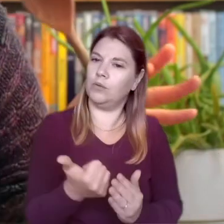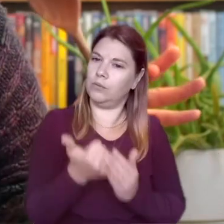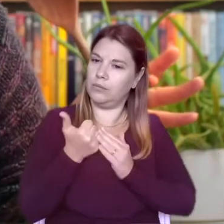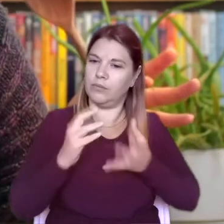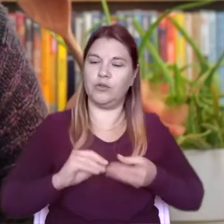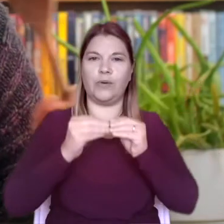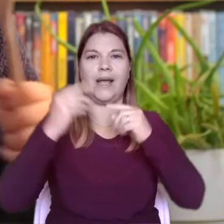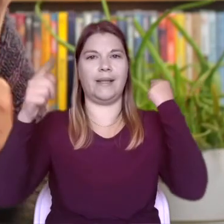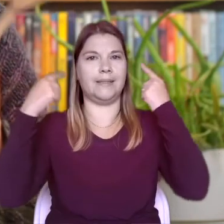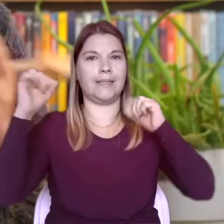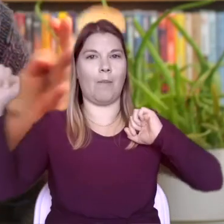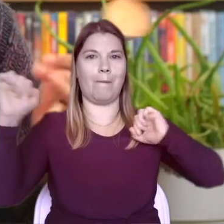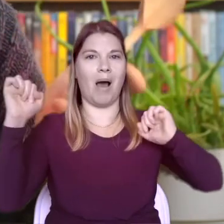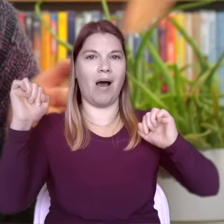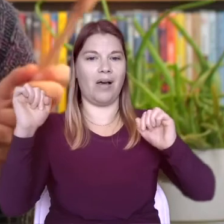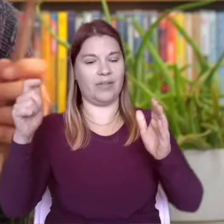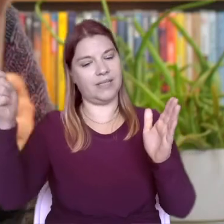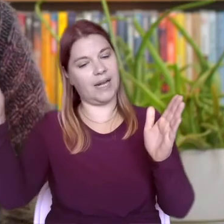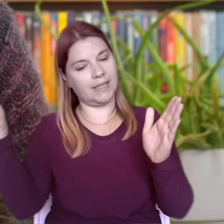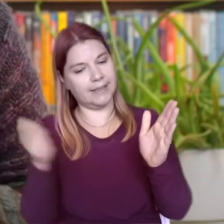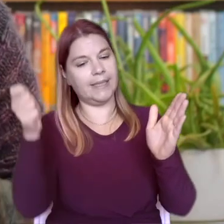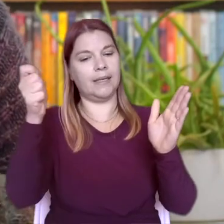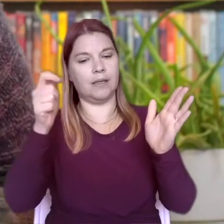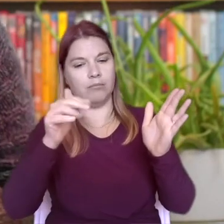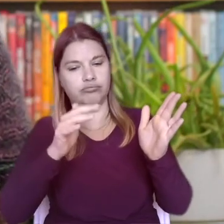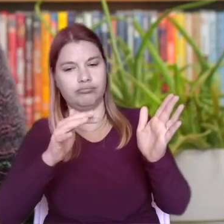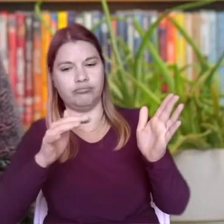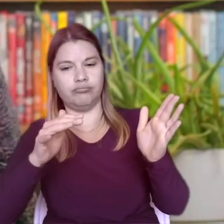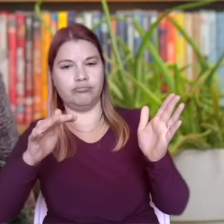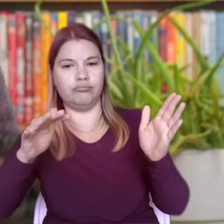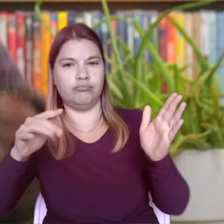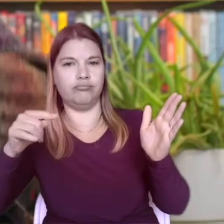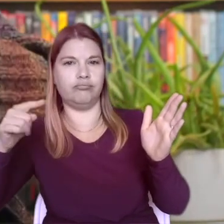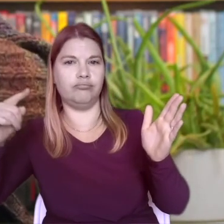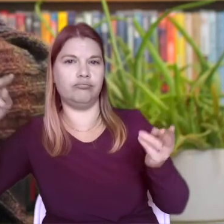gently sound that rings out like a bell for a nice long time